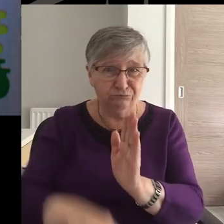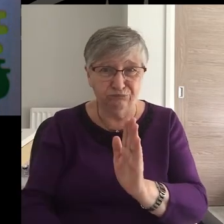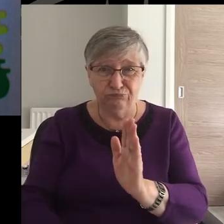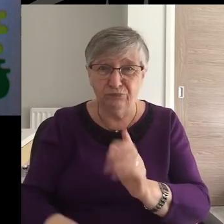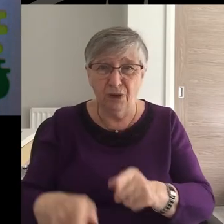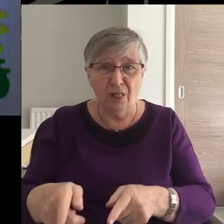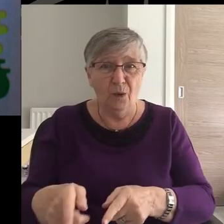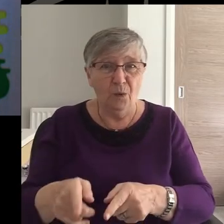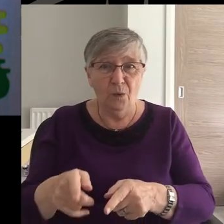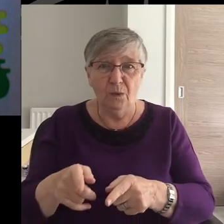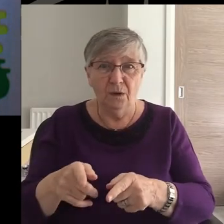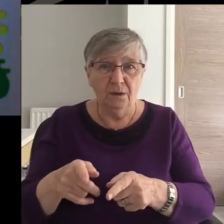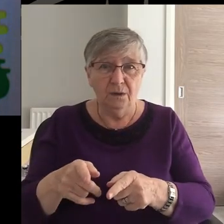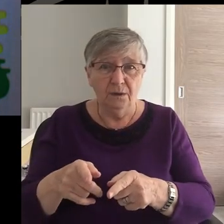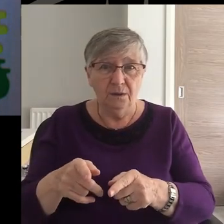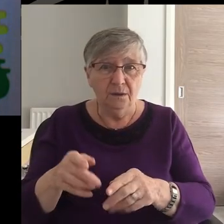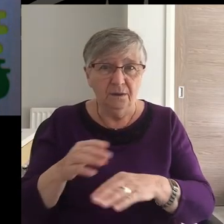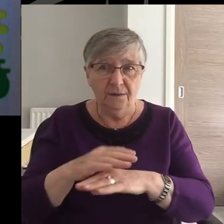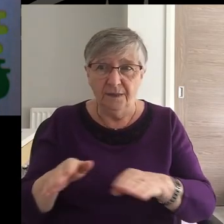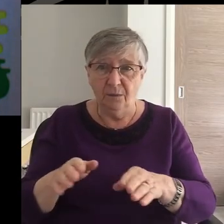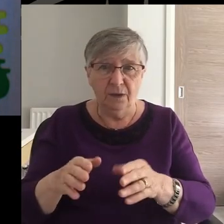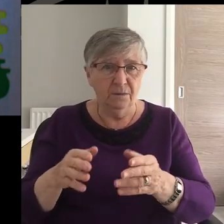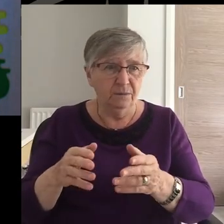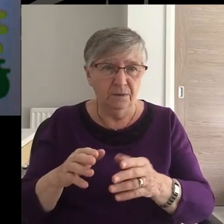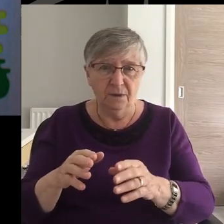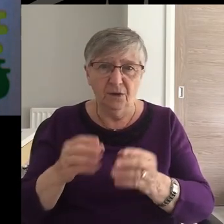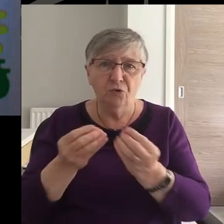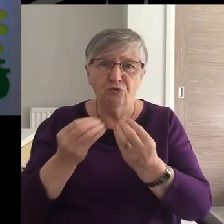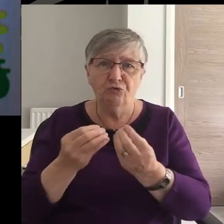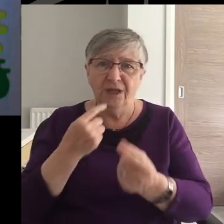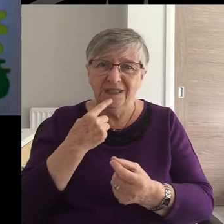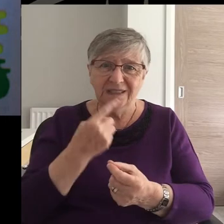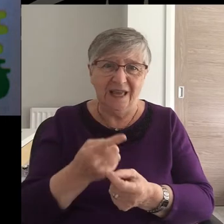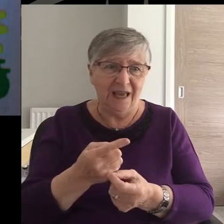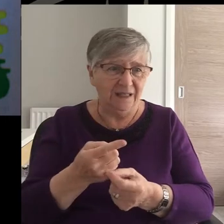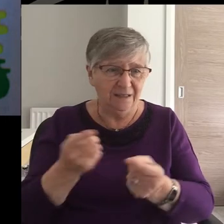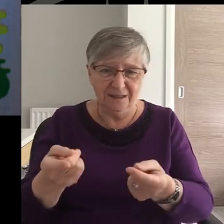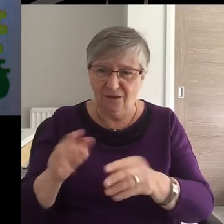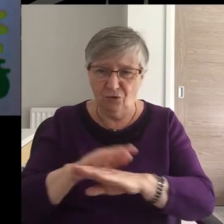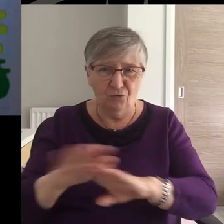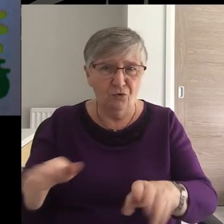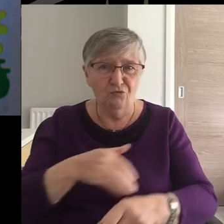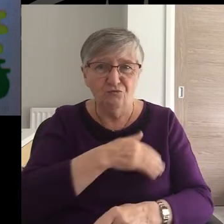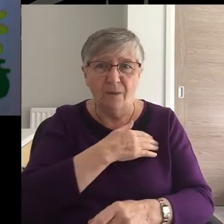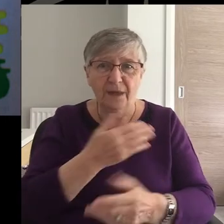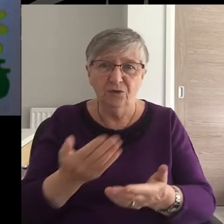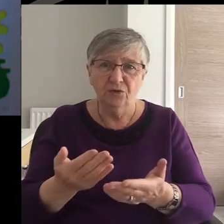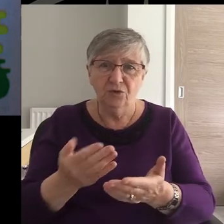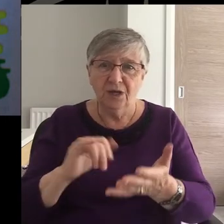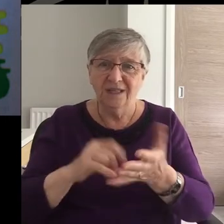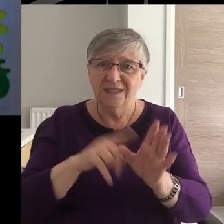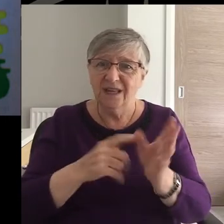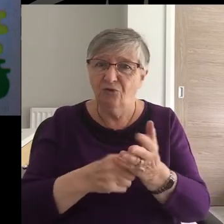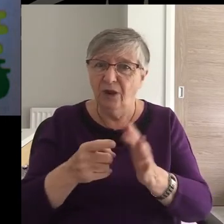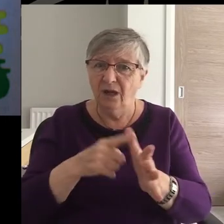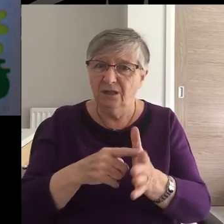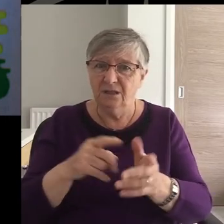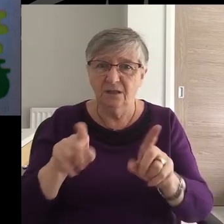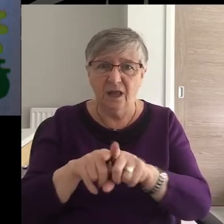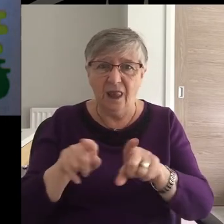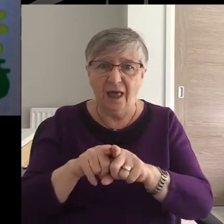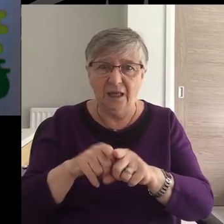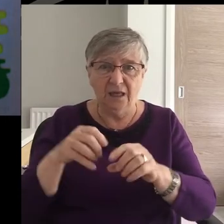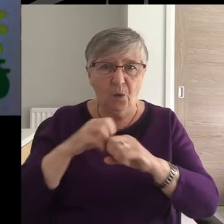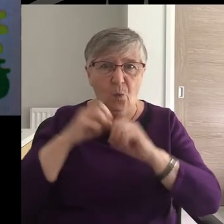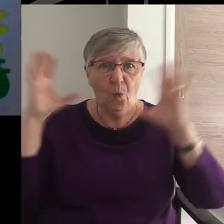barbarians, more barbarian than the barbarians, the Greeks called them. Scythians were little shot of wild